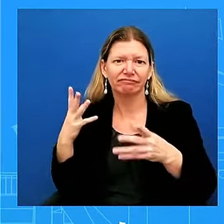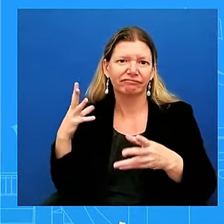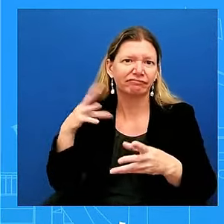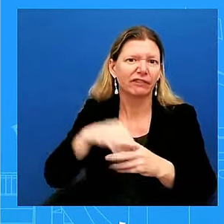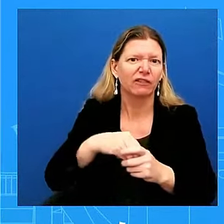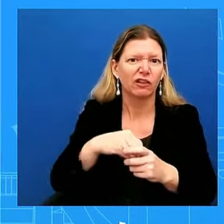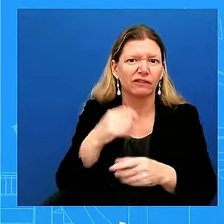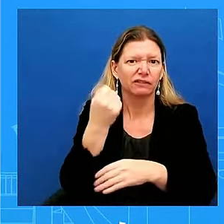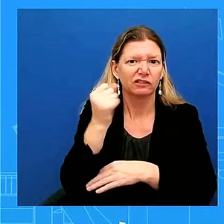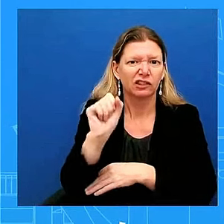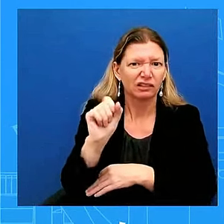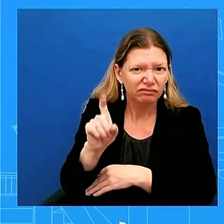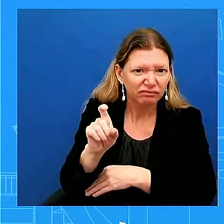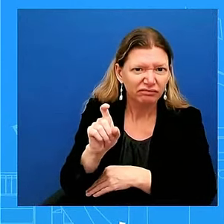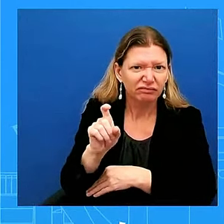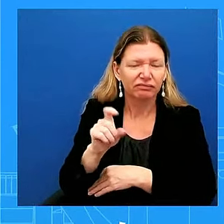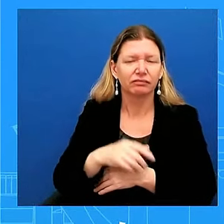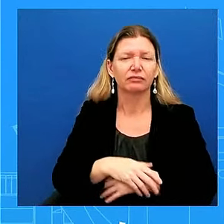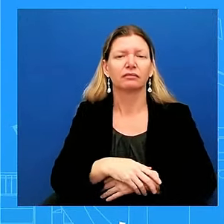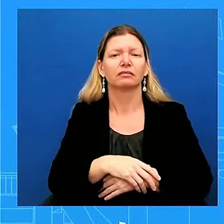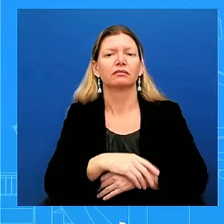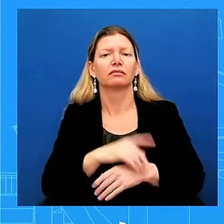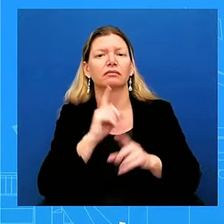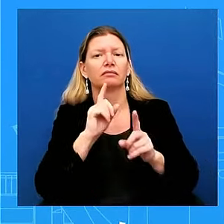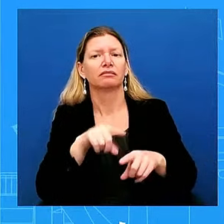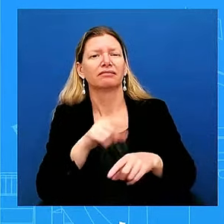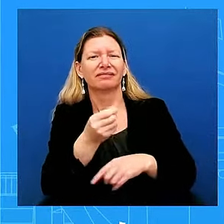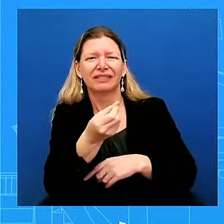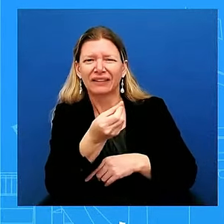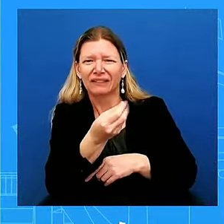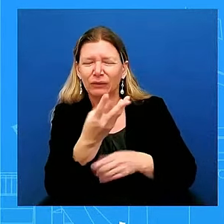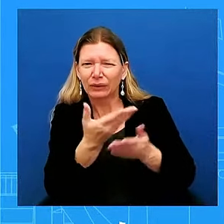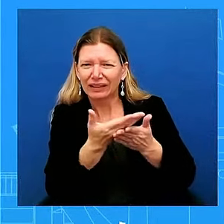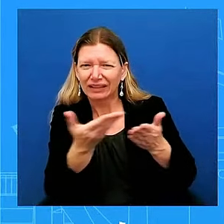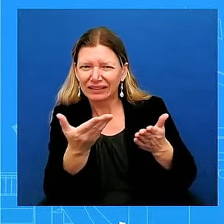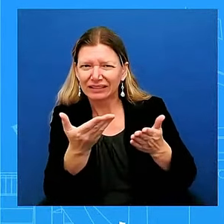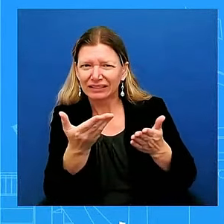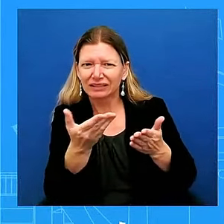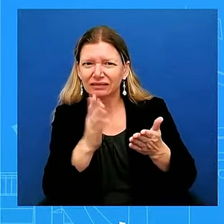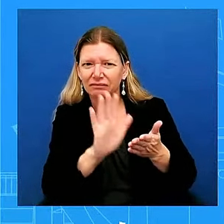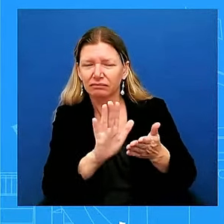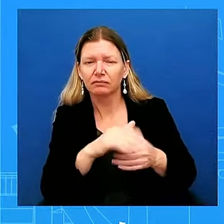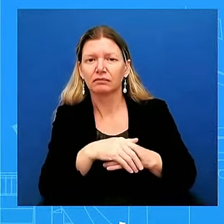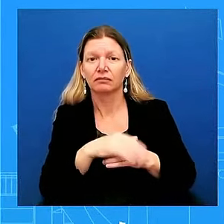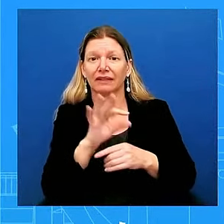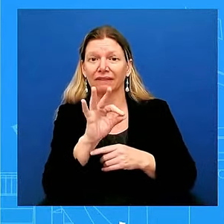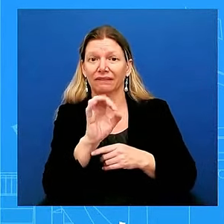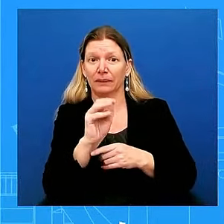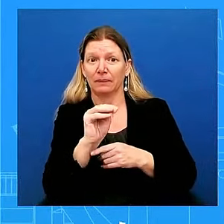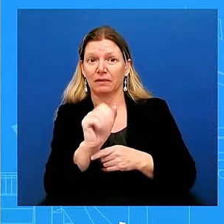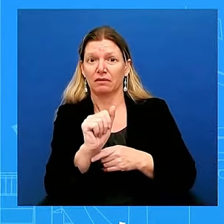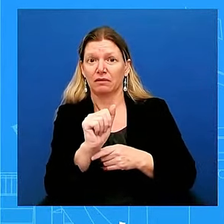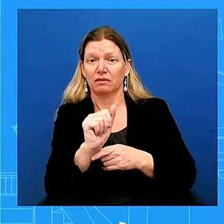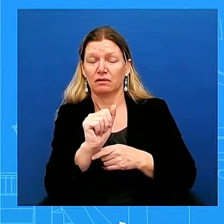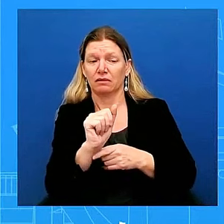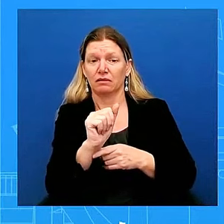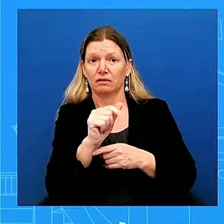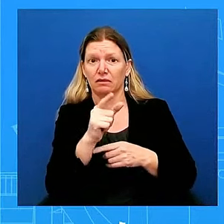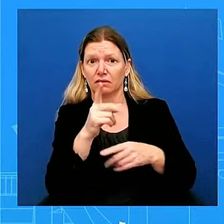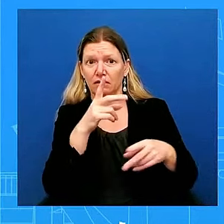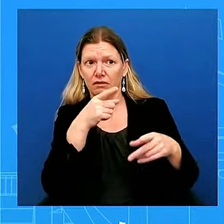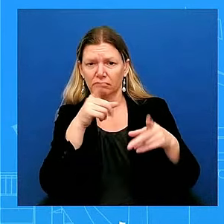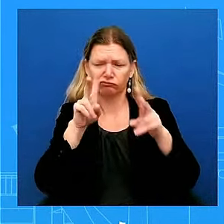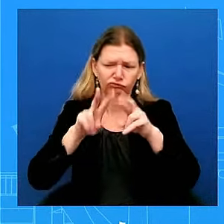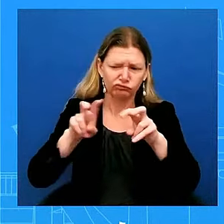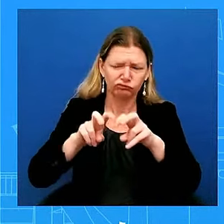things. According to FEMA, it – the strike is not impacting the relief of recovery efforts at